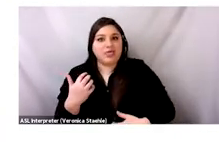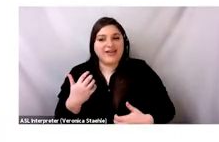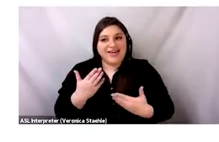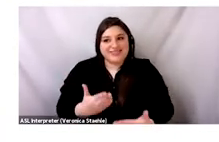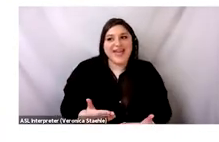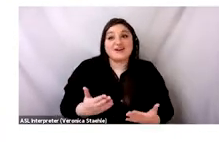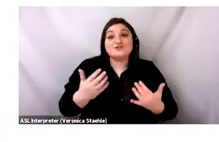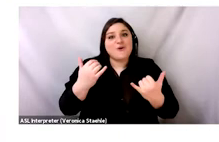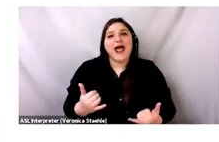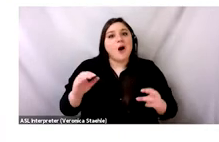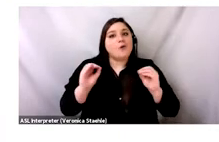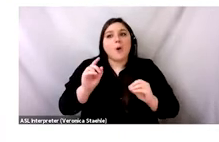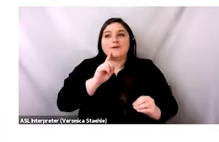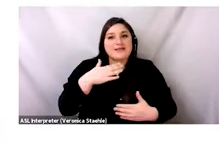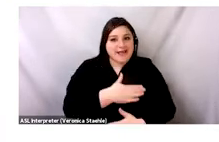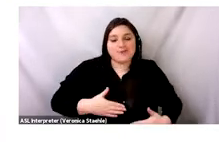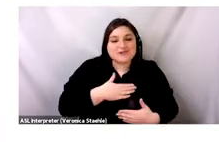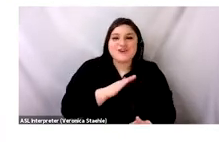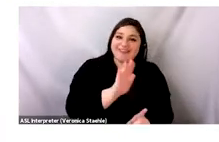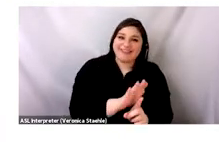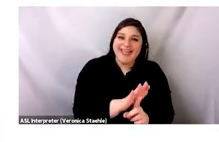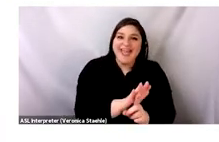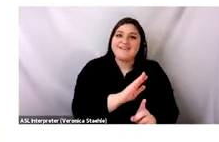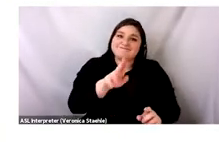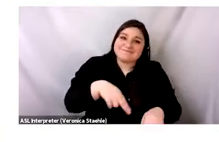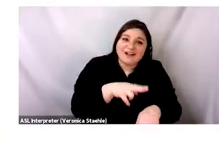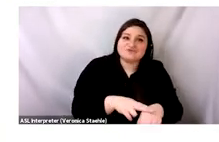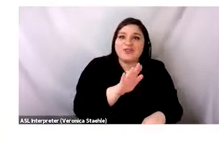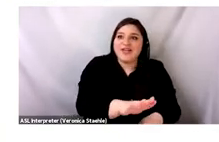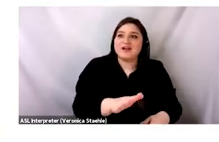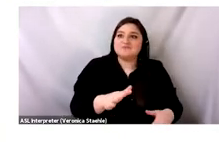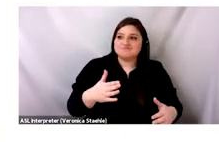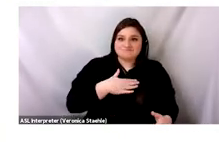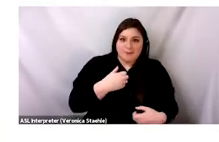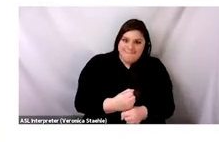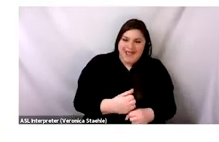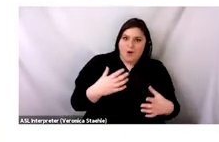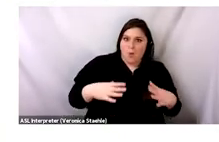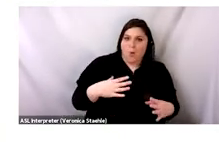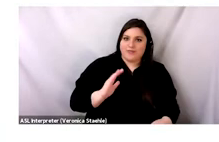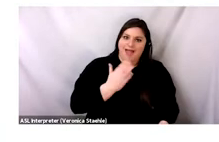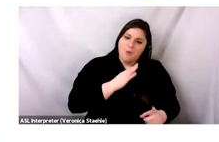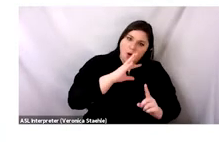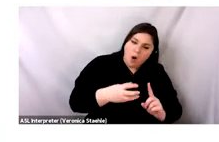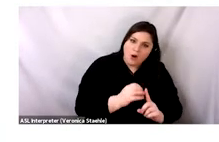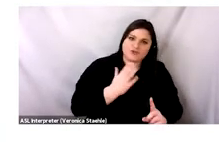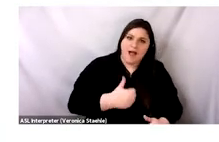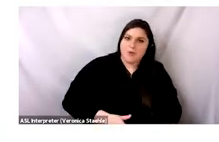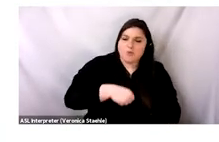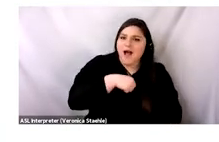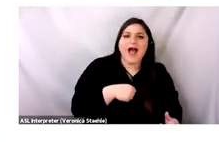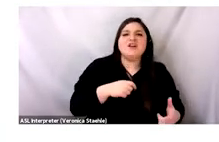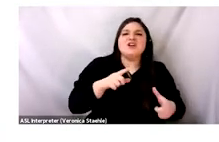nobody really has that, you know, immediate appreciation for the kind of clothes or our own clothing